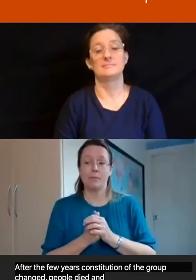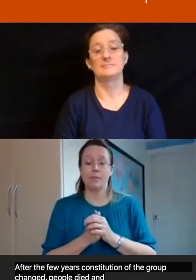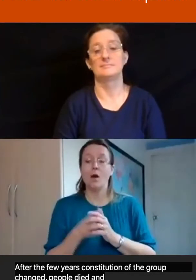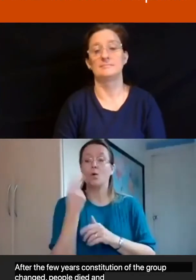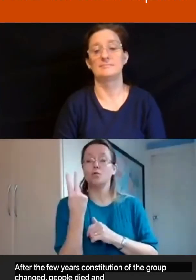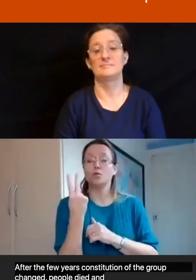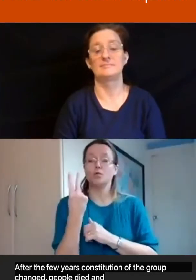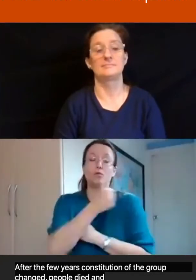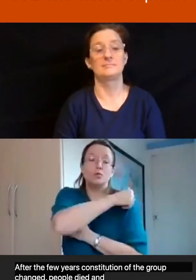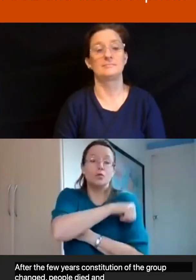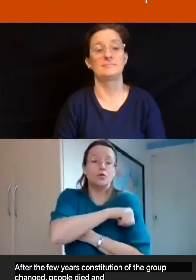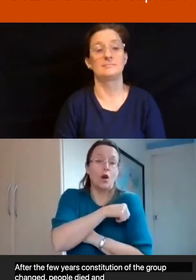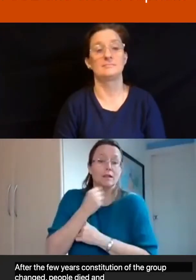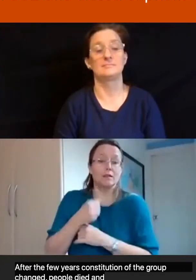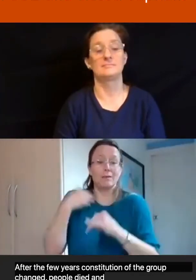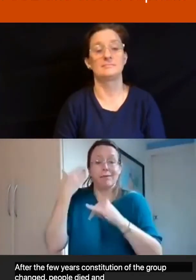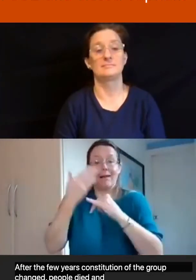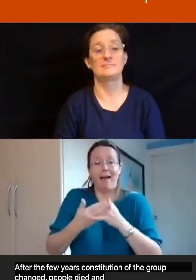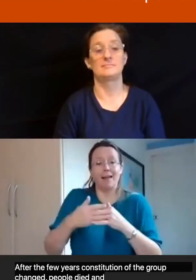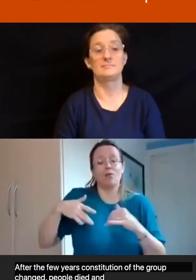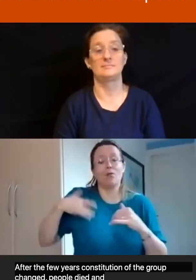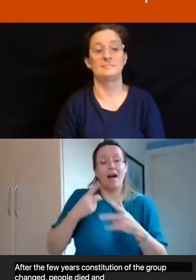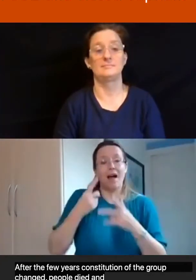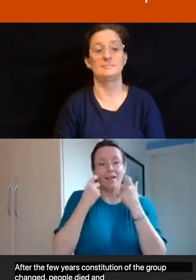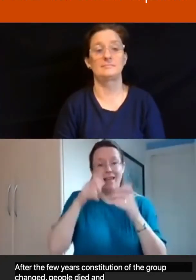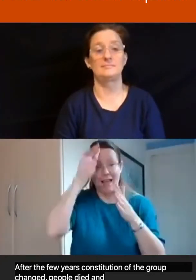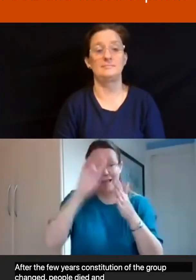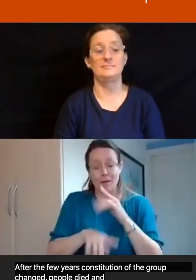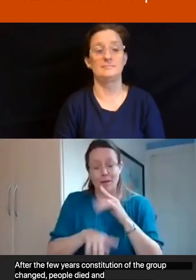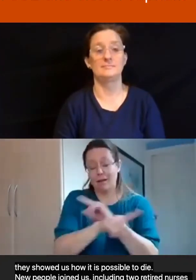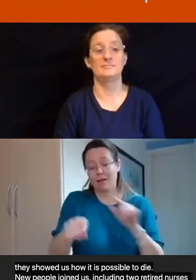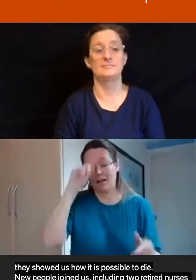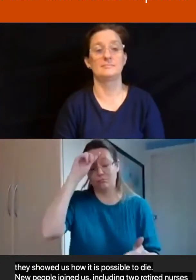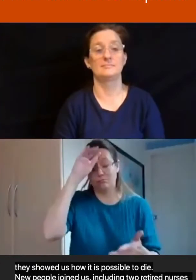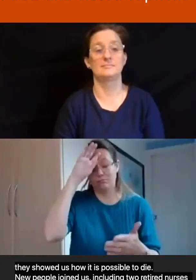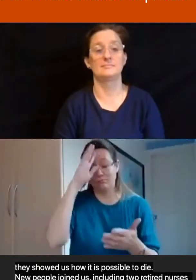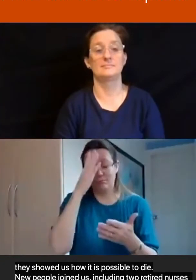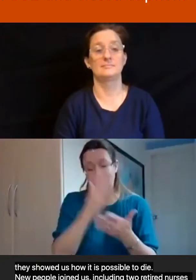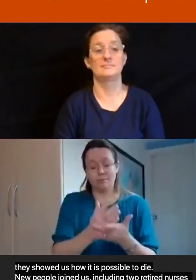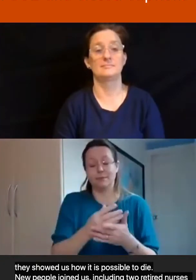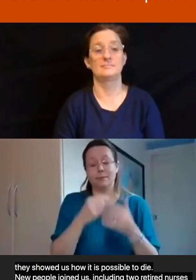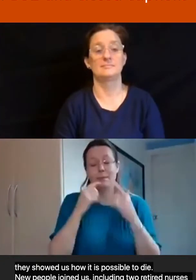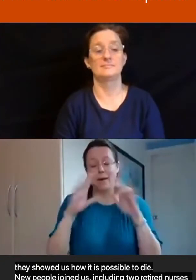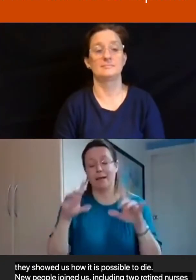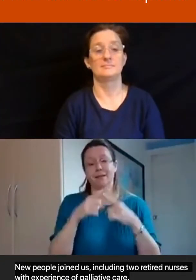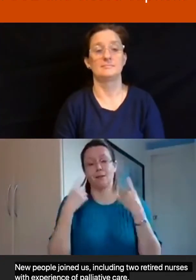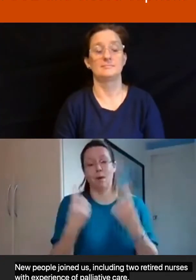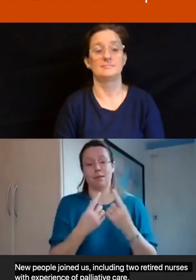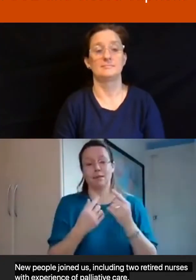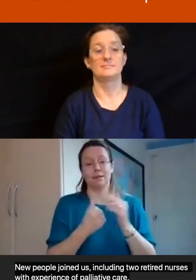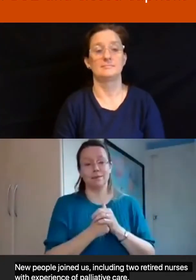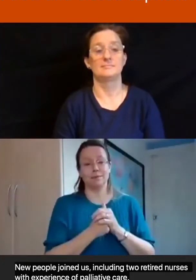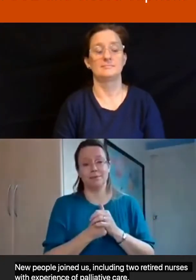palliative care. They were a godsend. Another person was Tony,